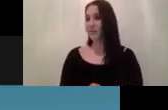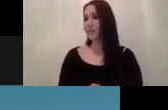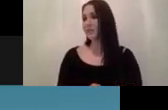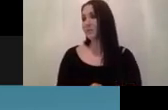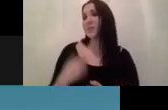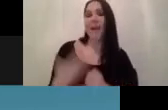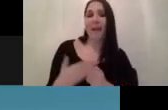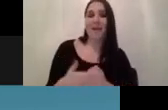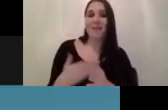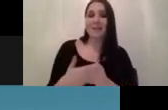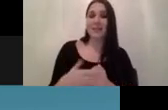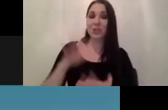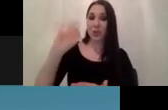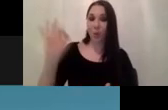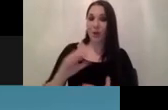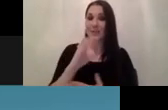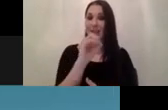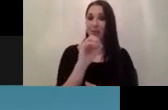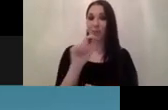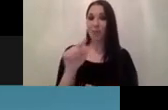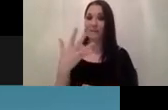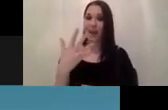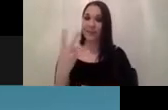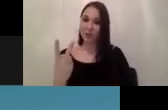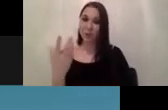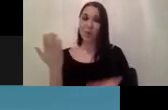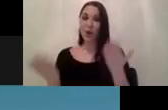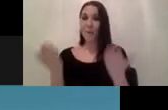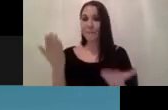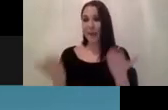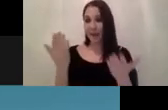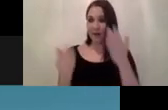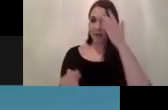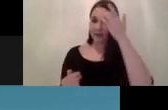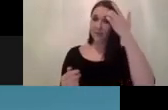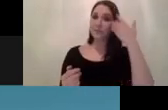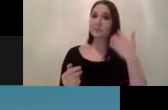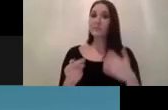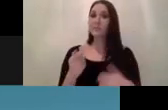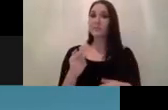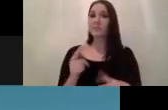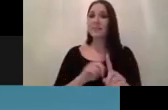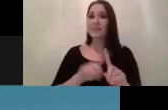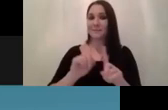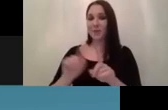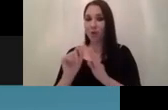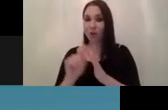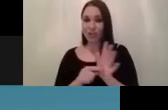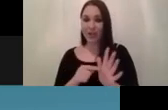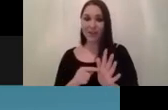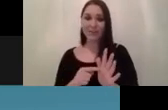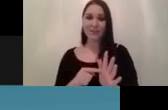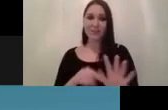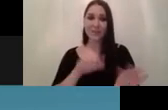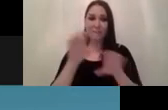a score of a zero point five two and then you can compare the right scores of the different projects and and placed in your project